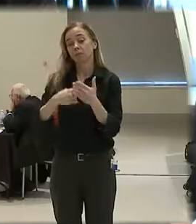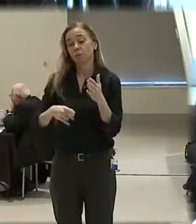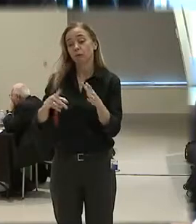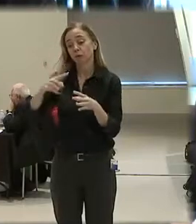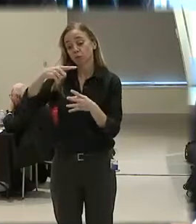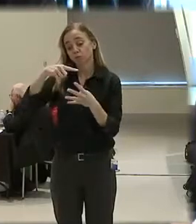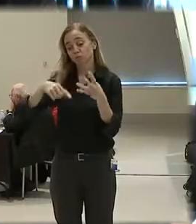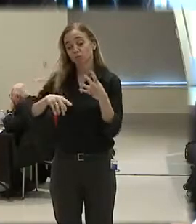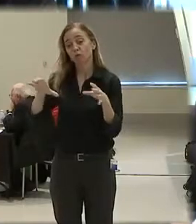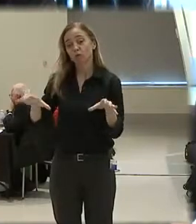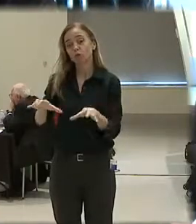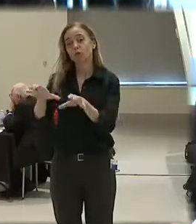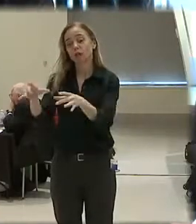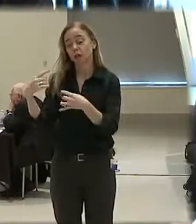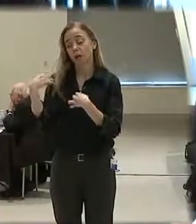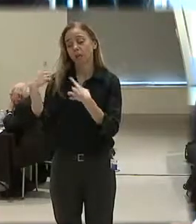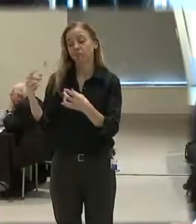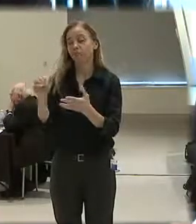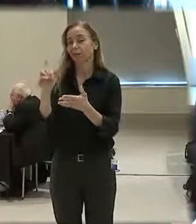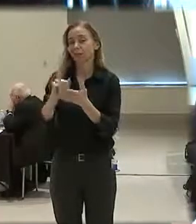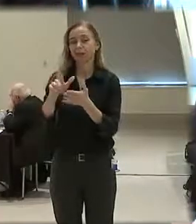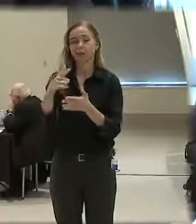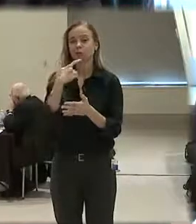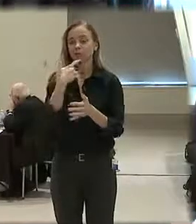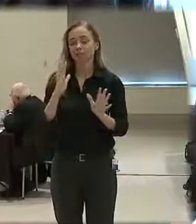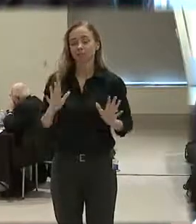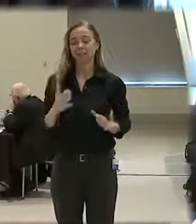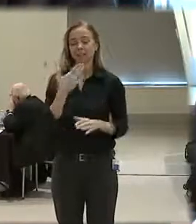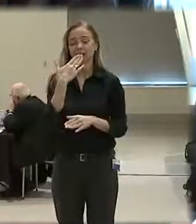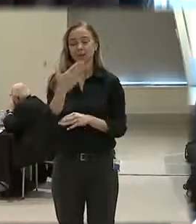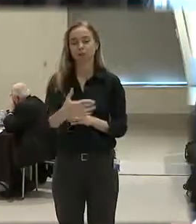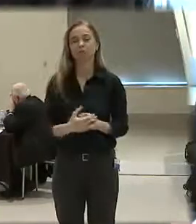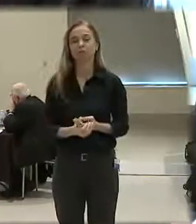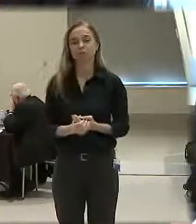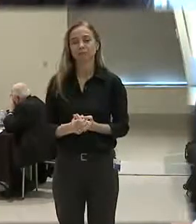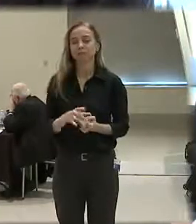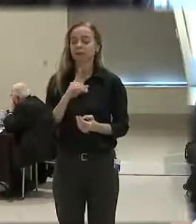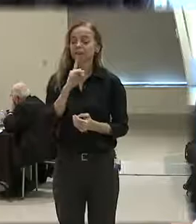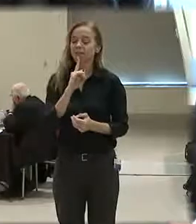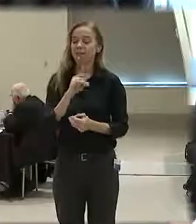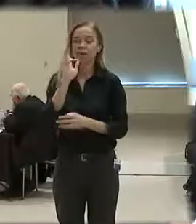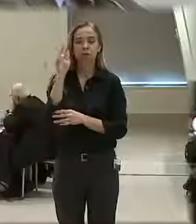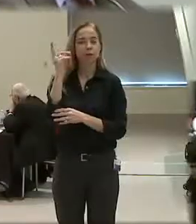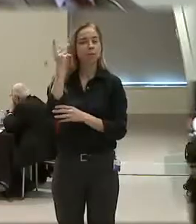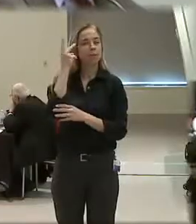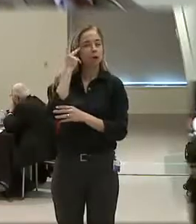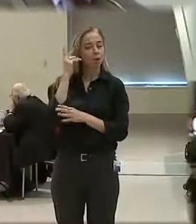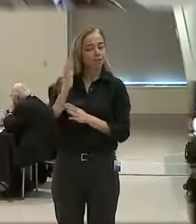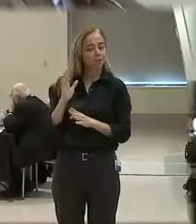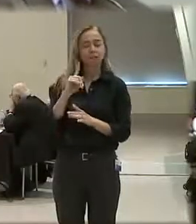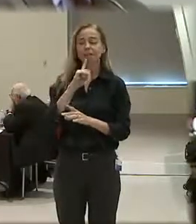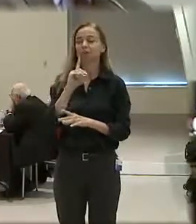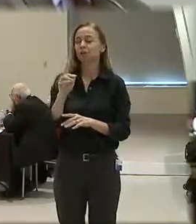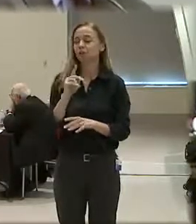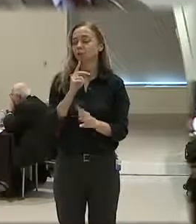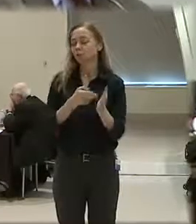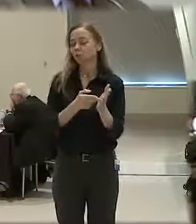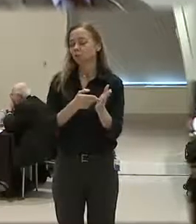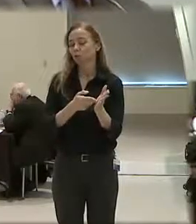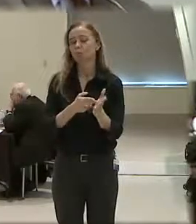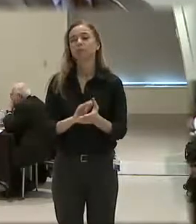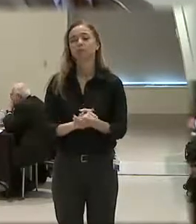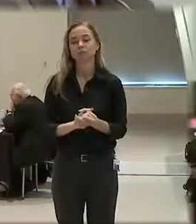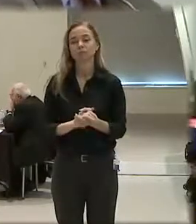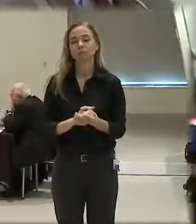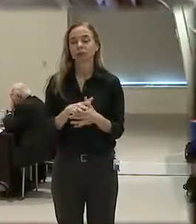done. And that's about all I'll say. Thank you. Thank you very much. It was very politic and also very true. Well,